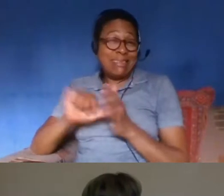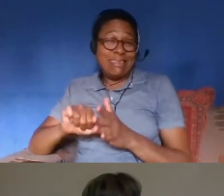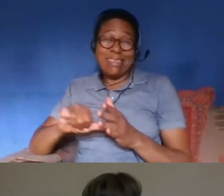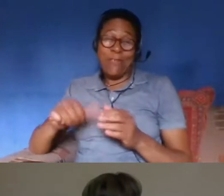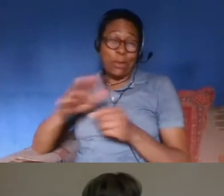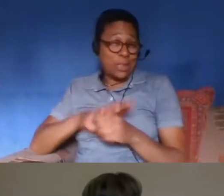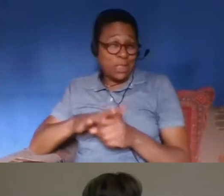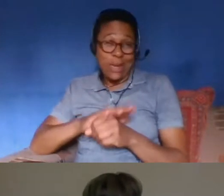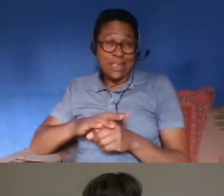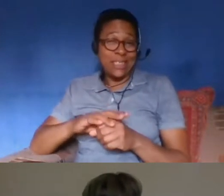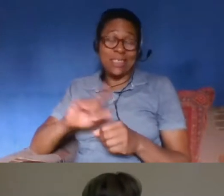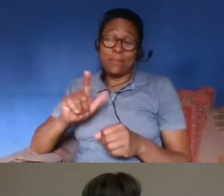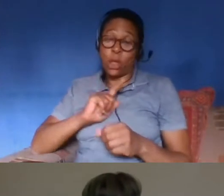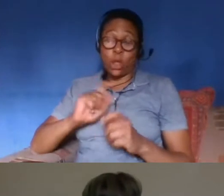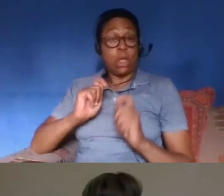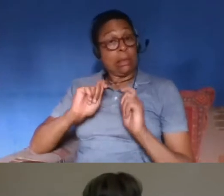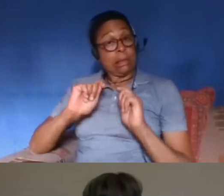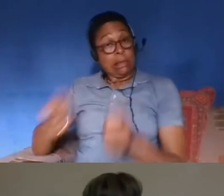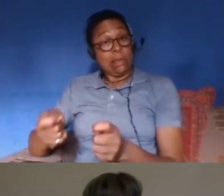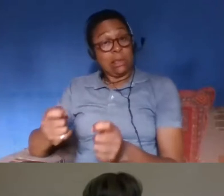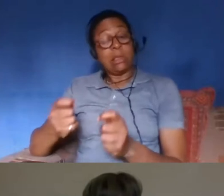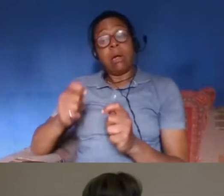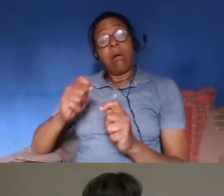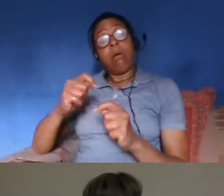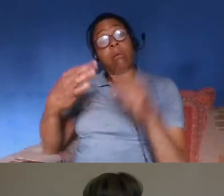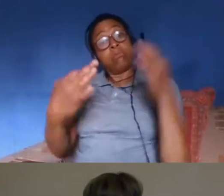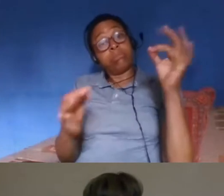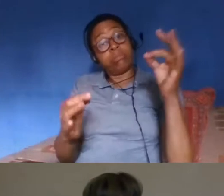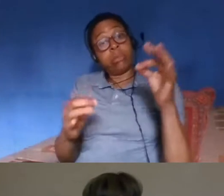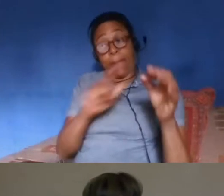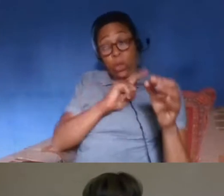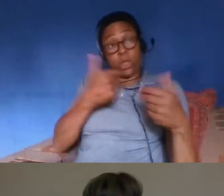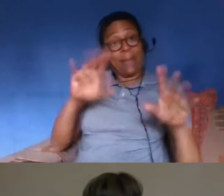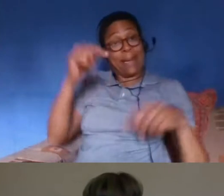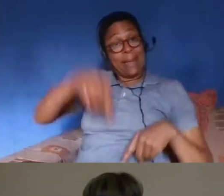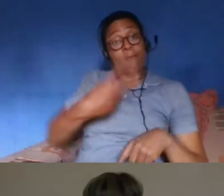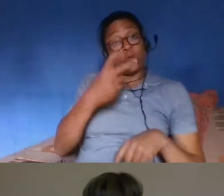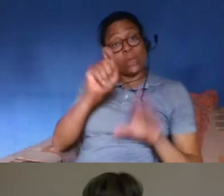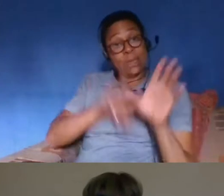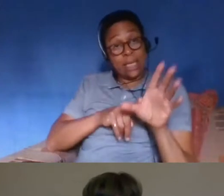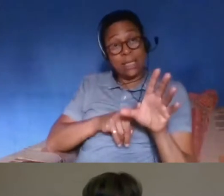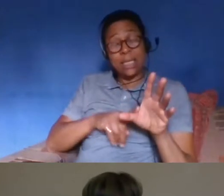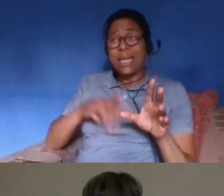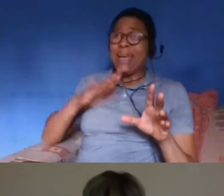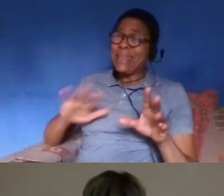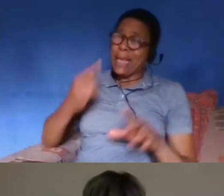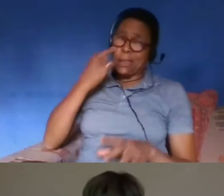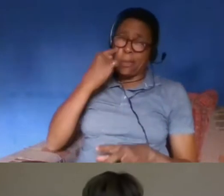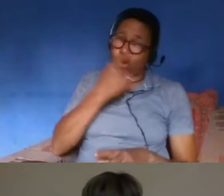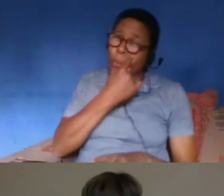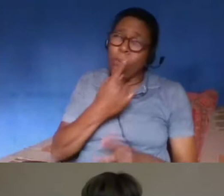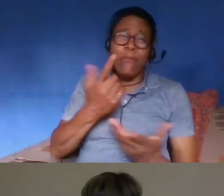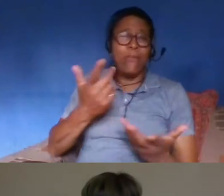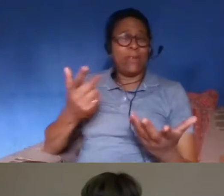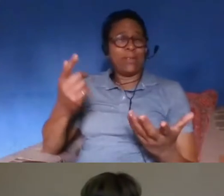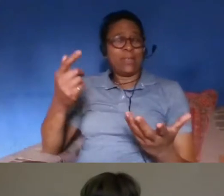under the 20-year rule and this was people are put to a really high standard of proof which is essentially impossible because if you've been living